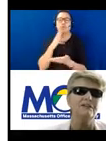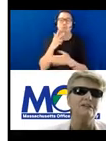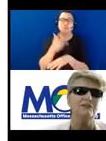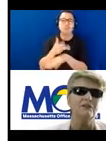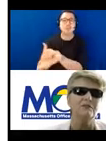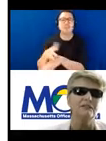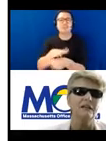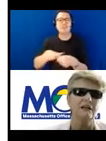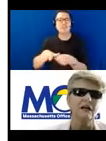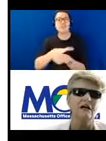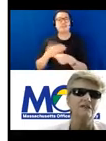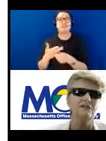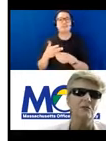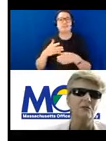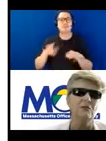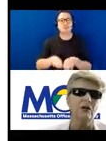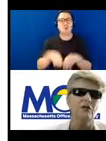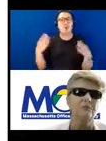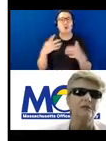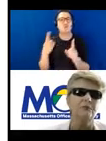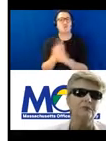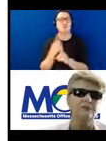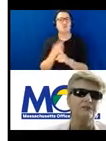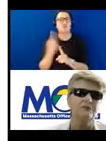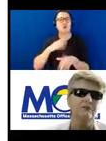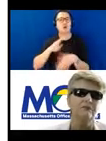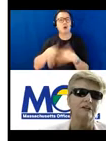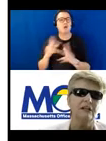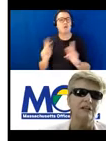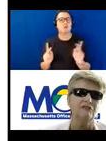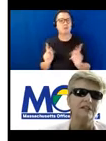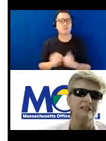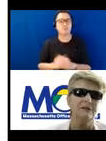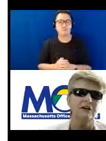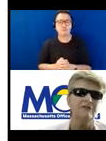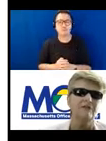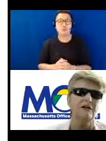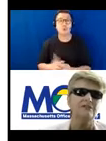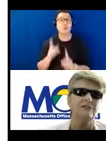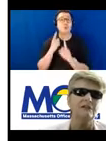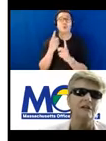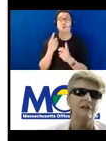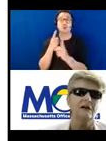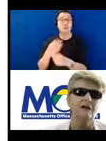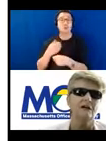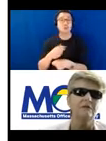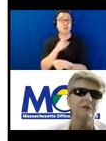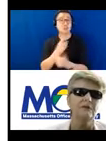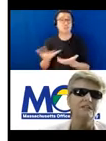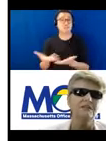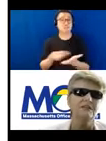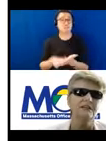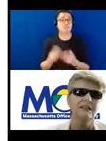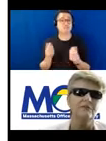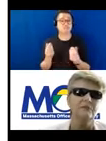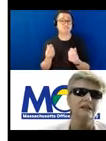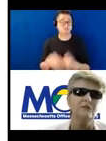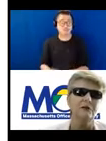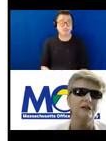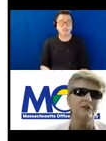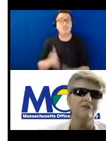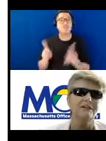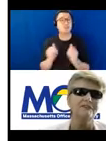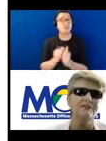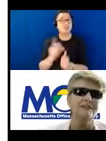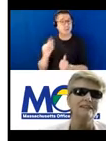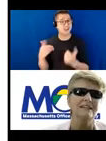street curbs, to all people to really increase their profit margin. People with disabilities have money, and